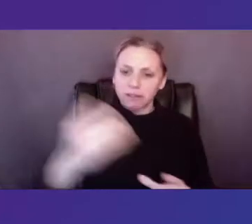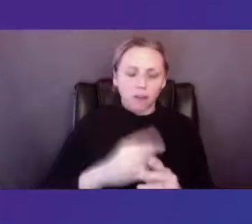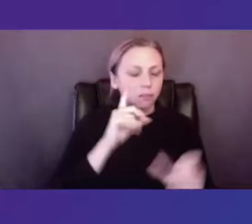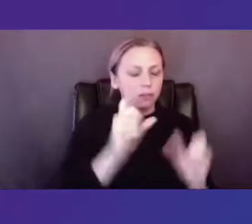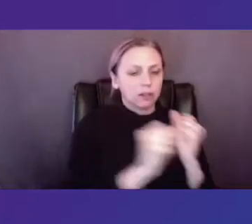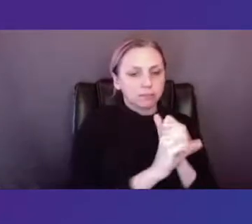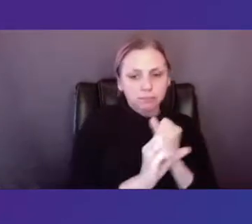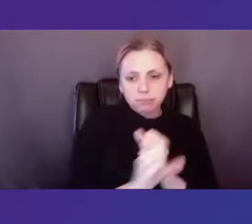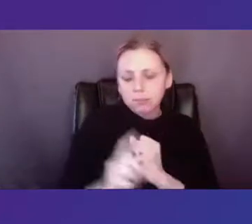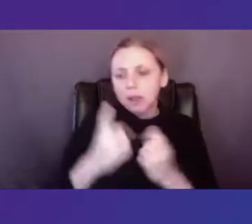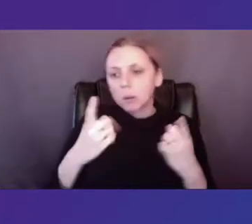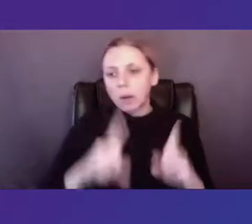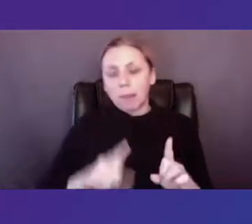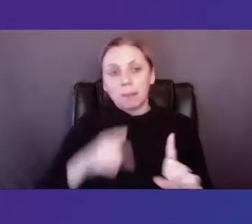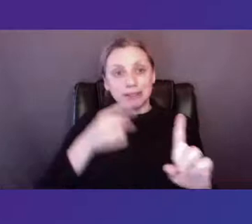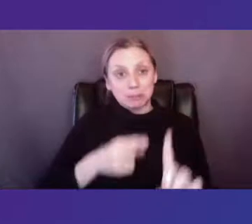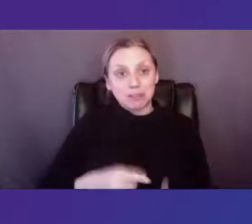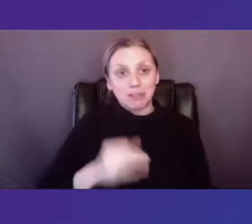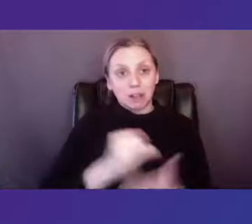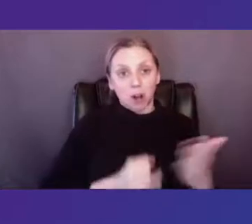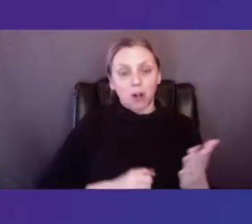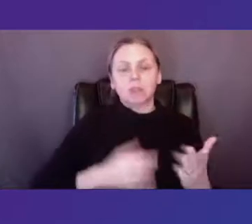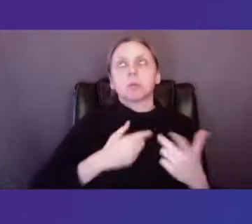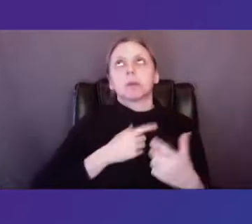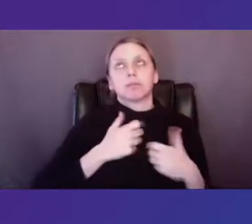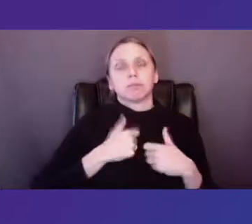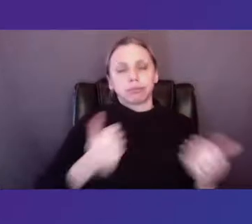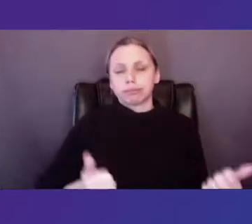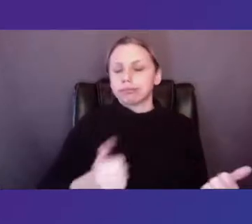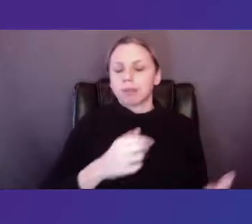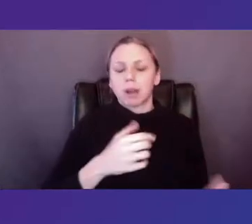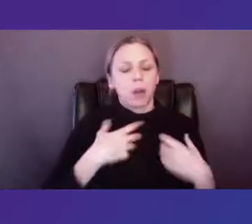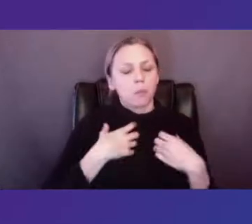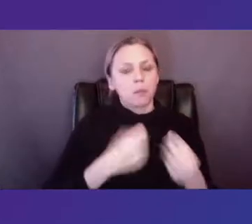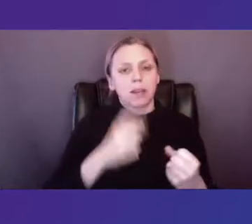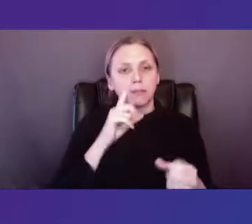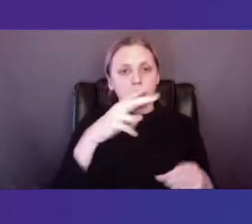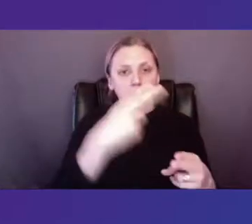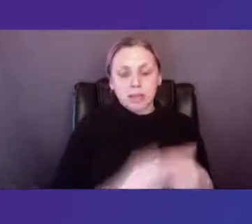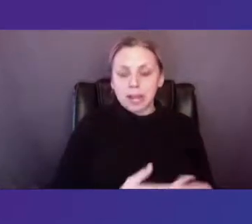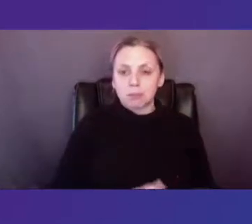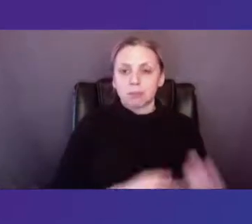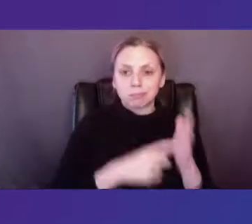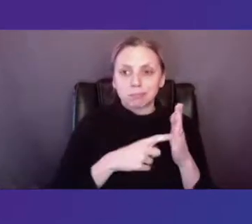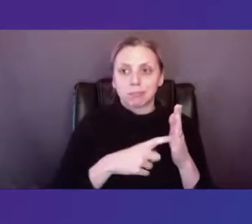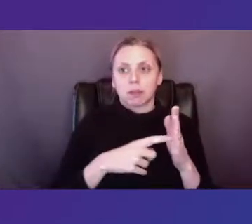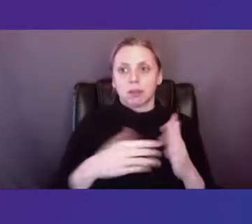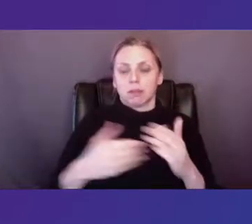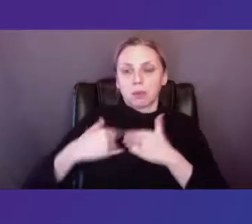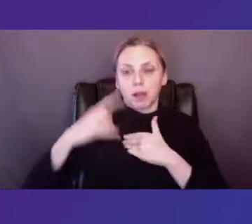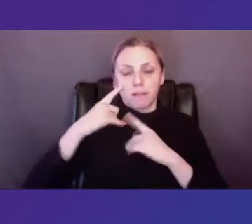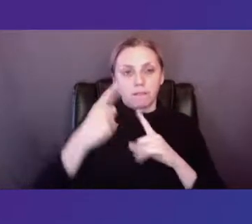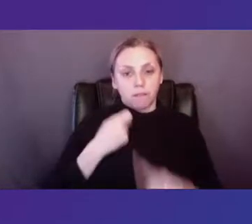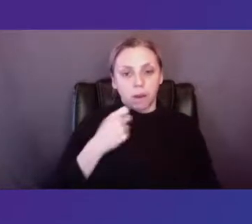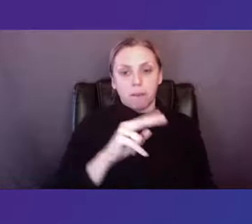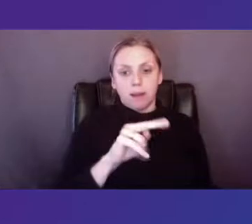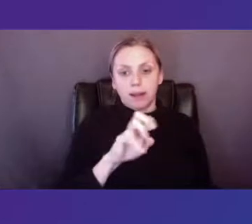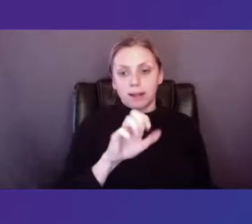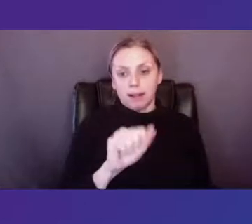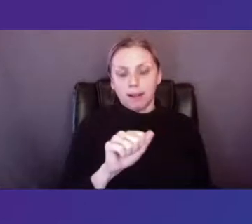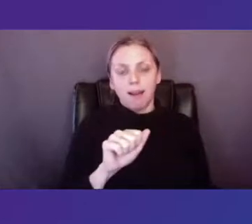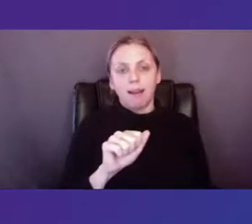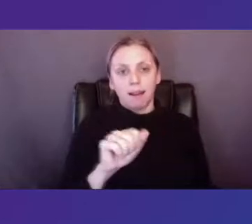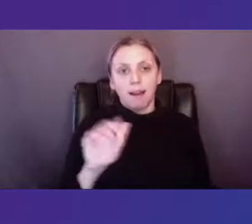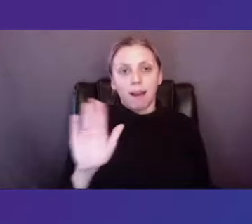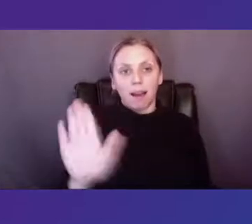artists were brave enough to name and amplify demands for accountability by the NEA, and they saw their concerns